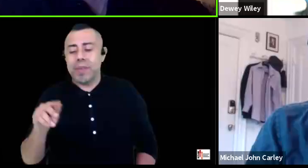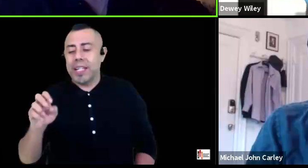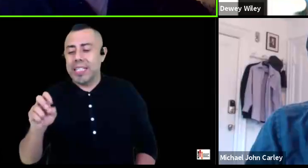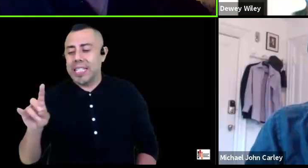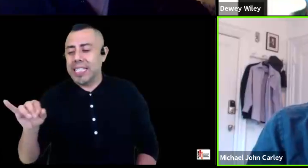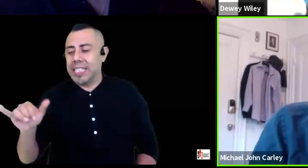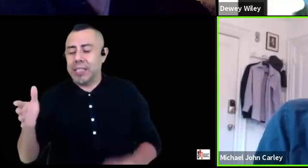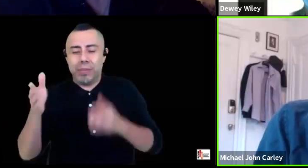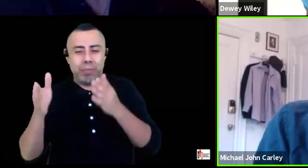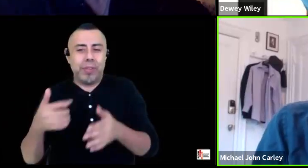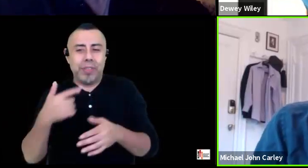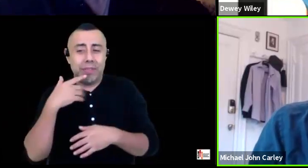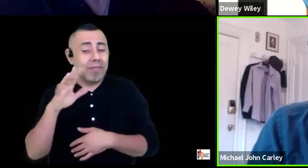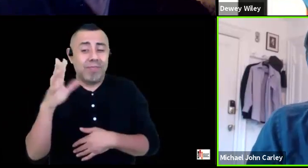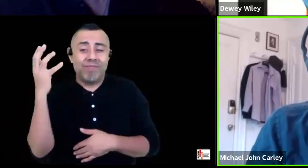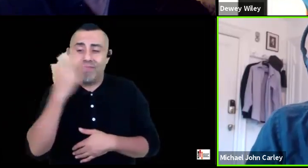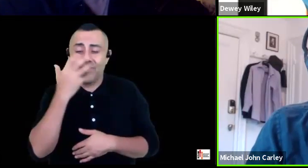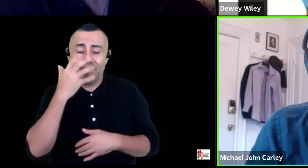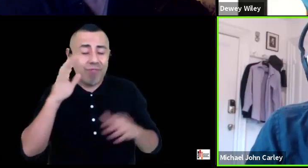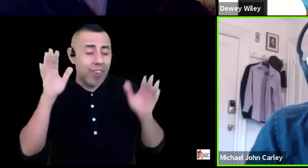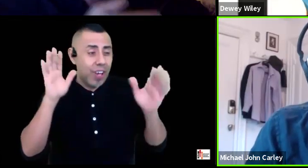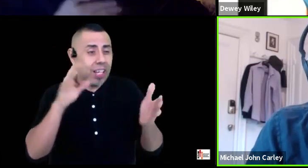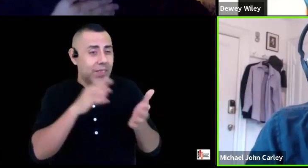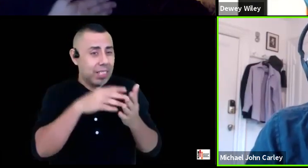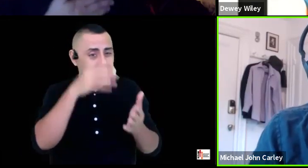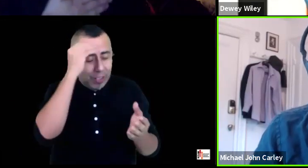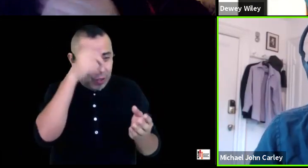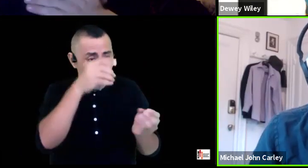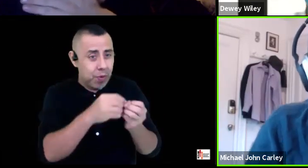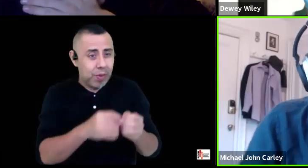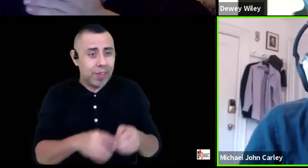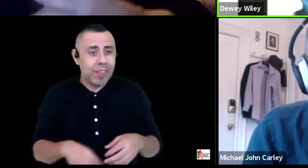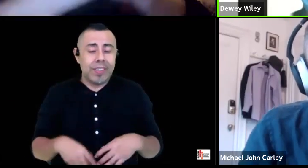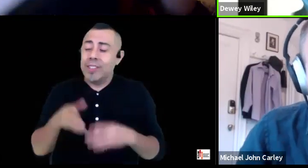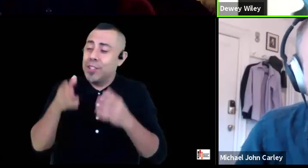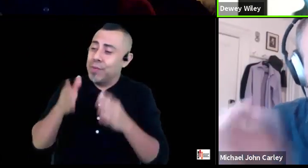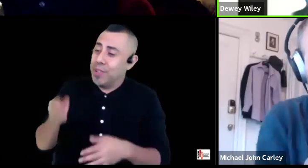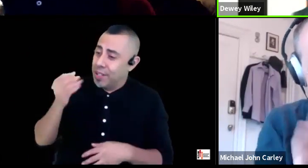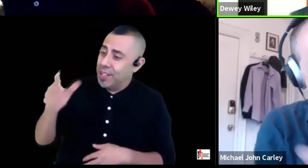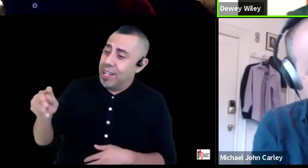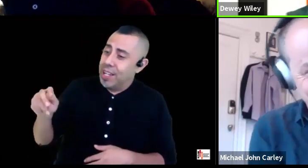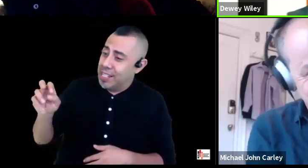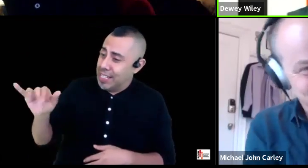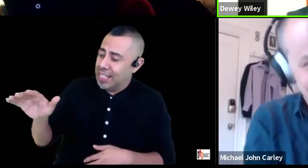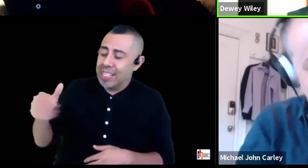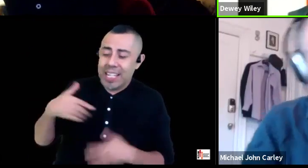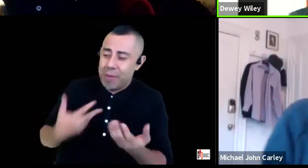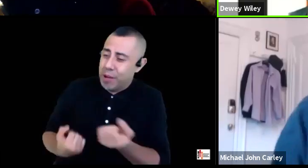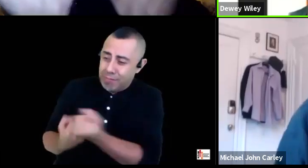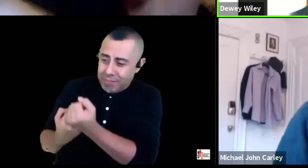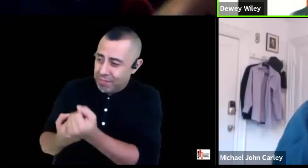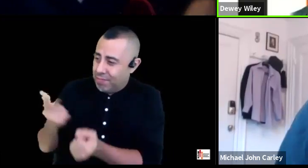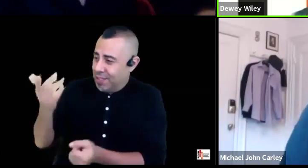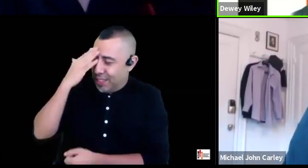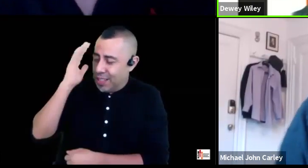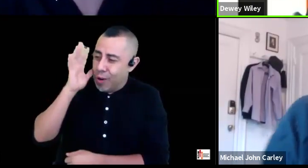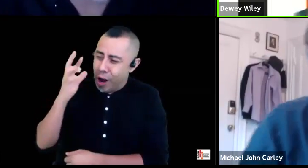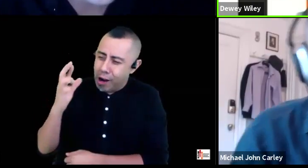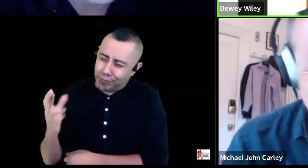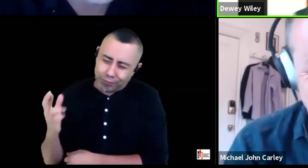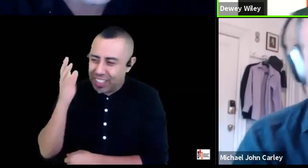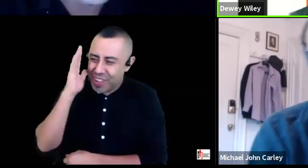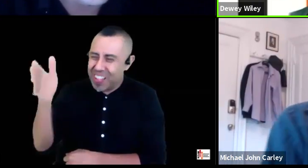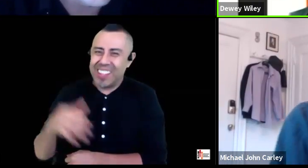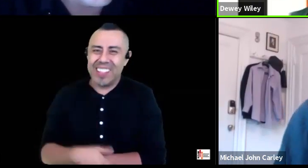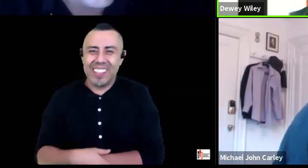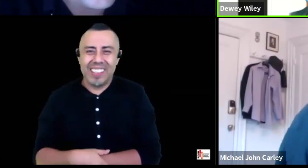teddy as you know i'm here for a year babe we're gonna get to know each other a lot better yes more to come looking forward